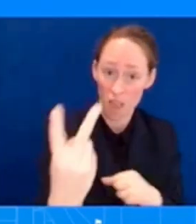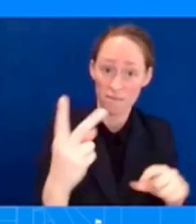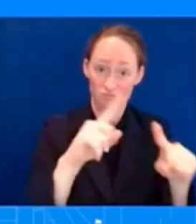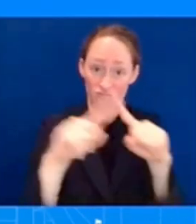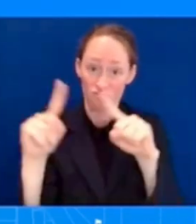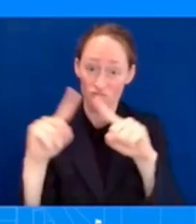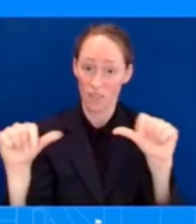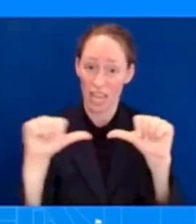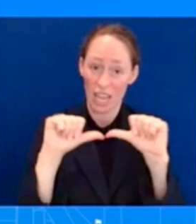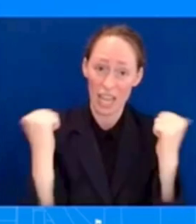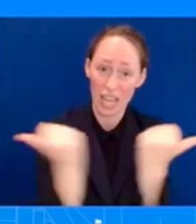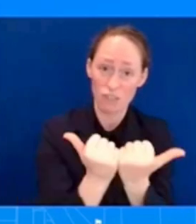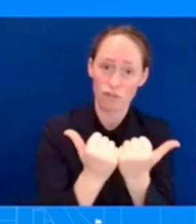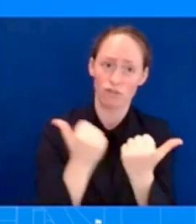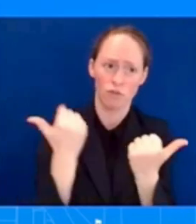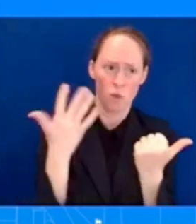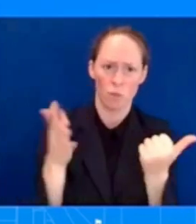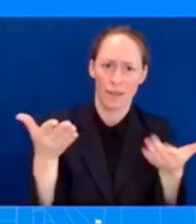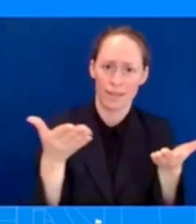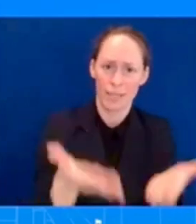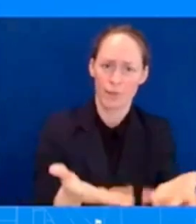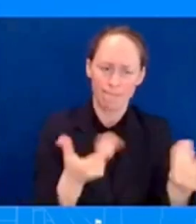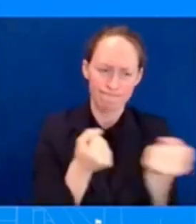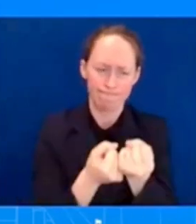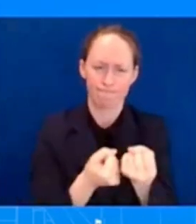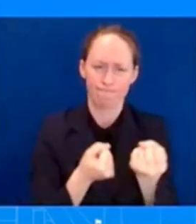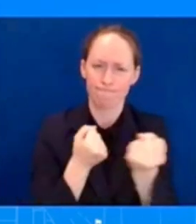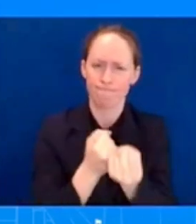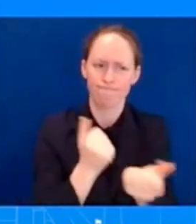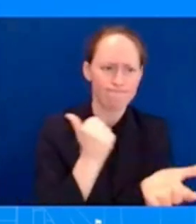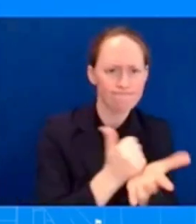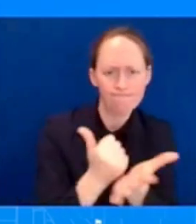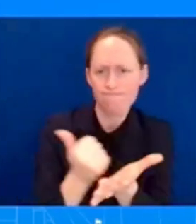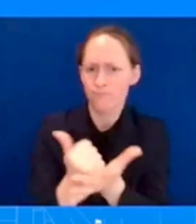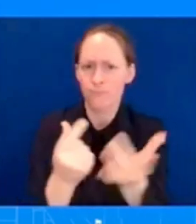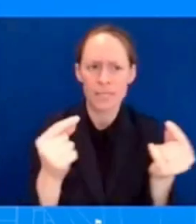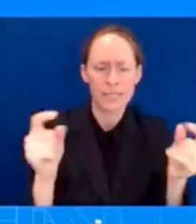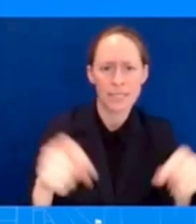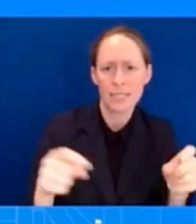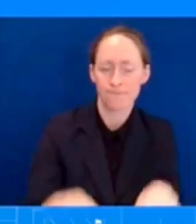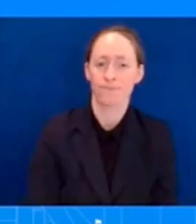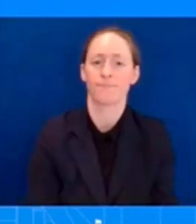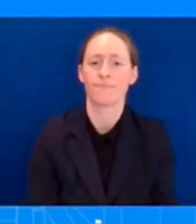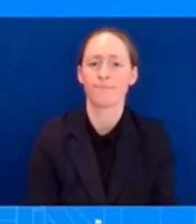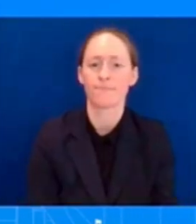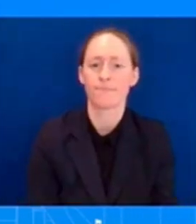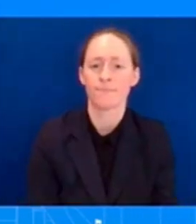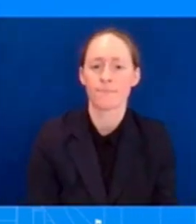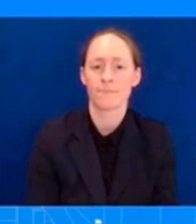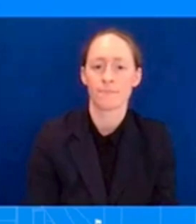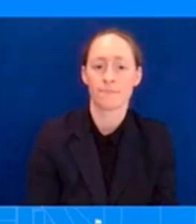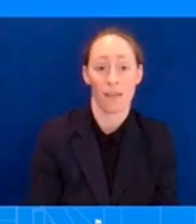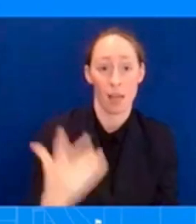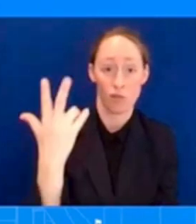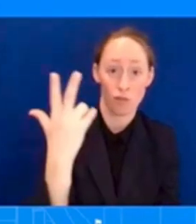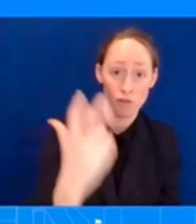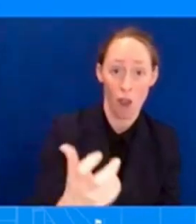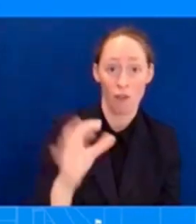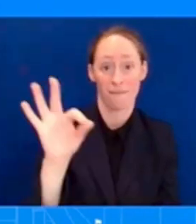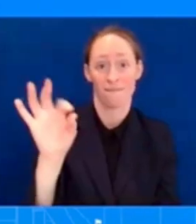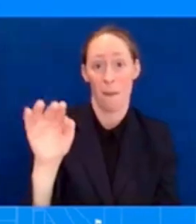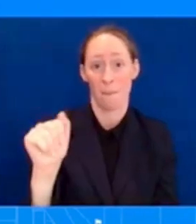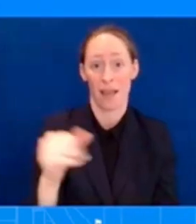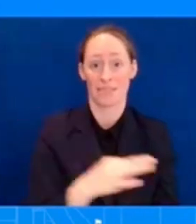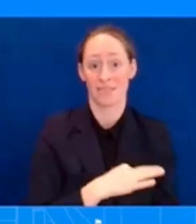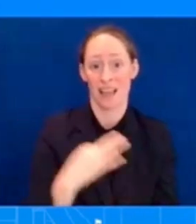more than hundreds of FEMA personnel, that's what matters. That's what matters to make sure